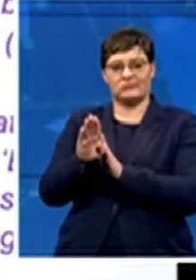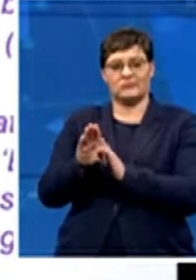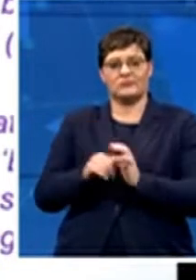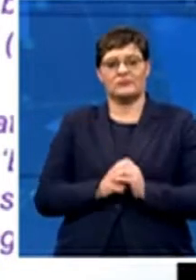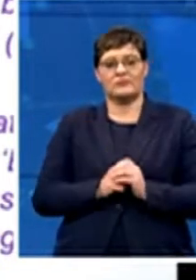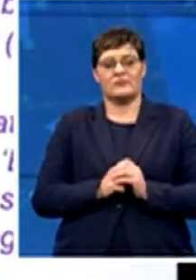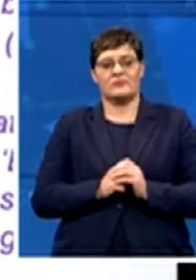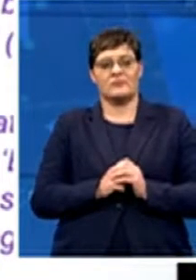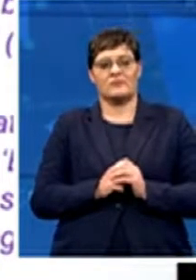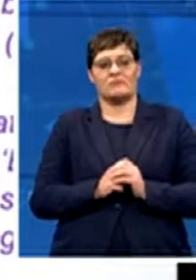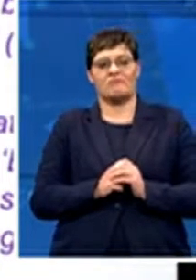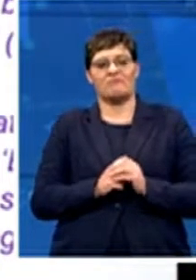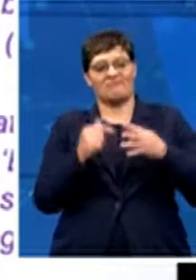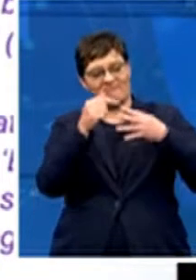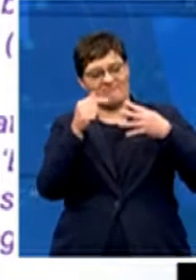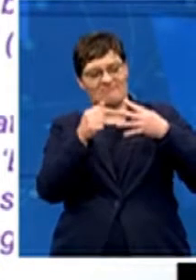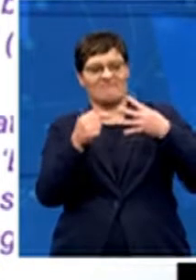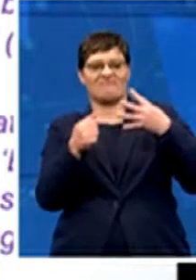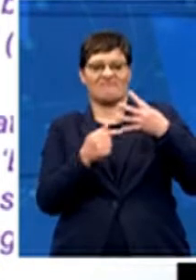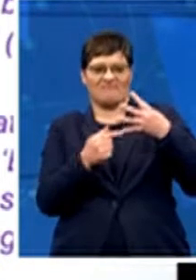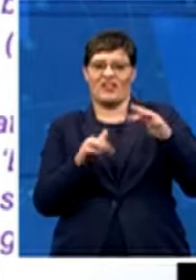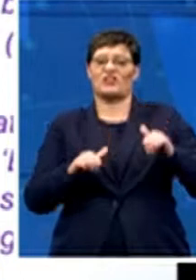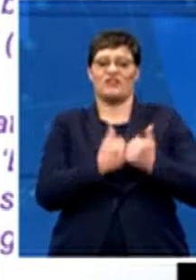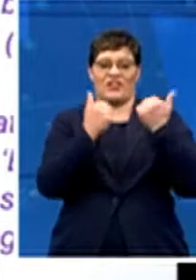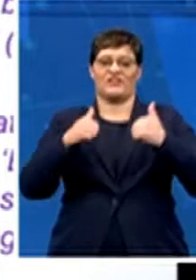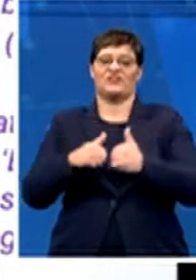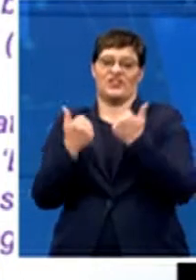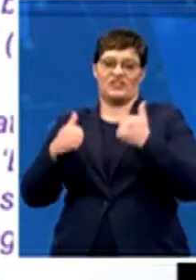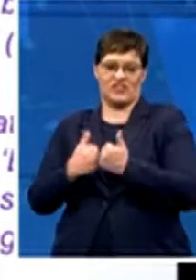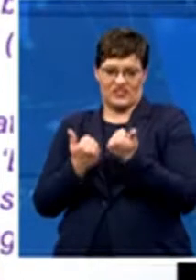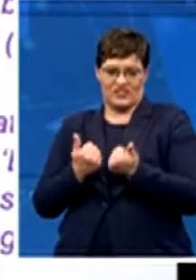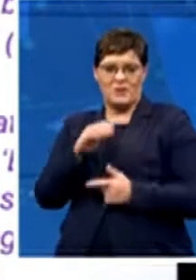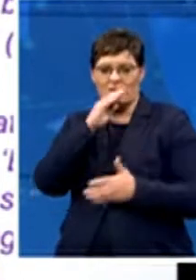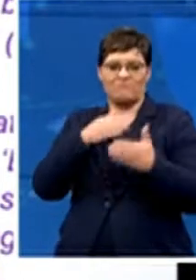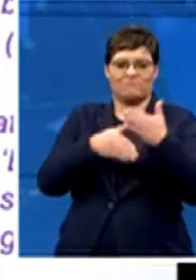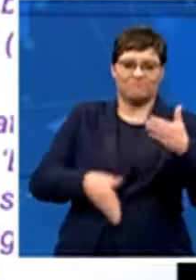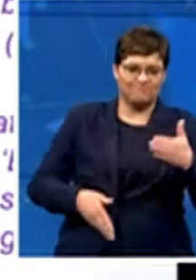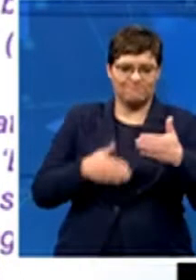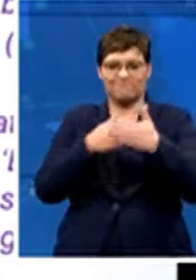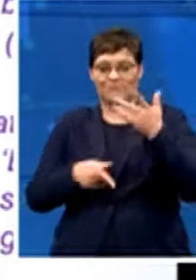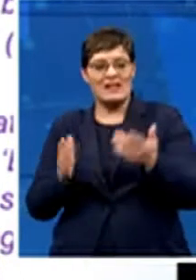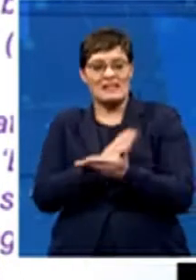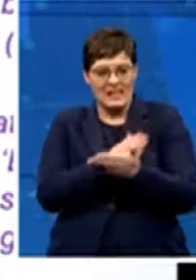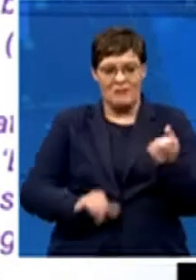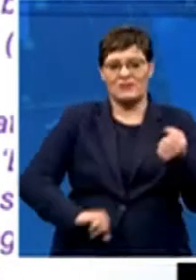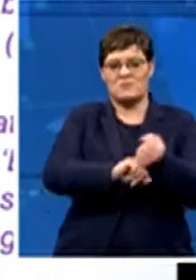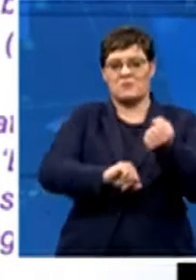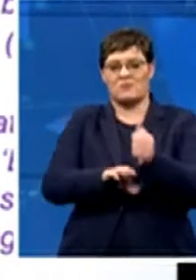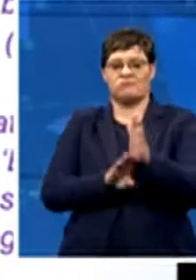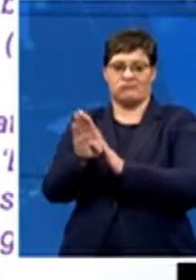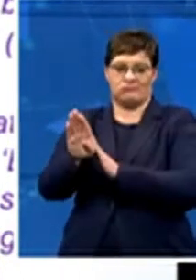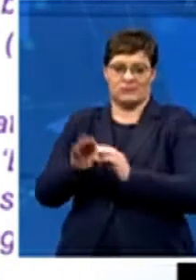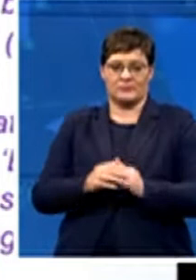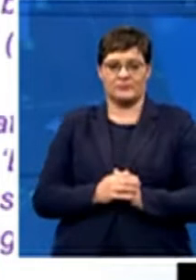it, challenges and enablers that made it. And I'm going to just summarize here the distal